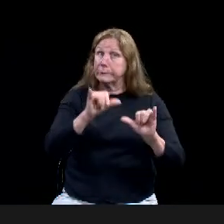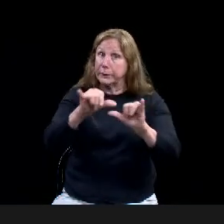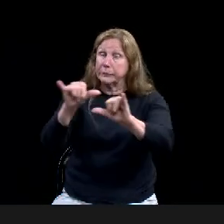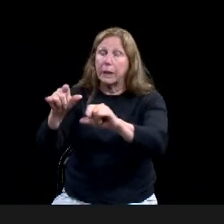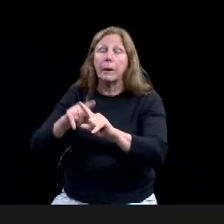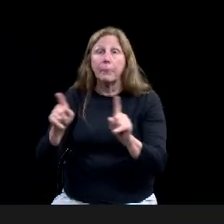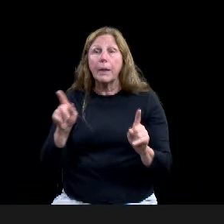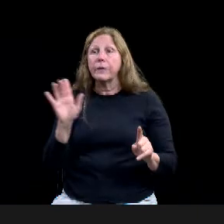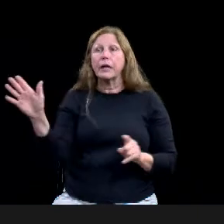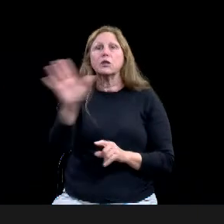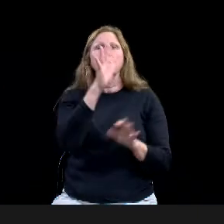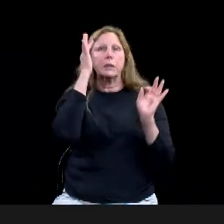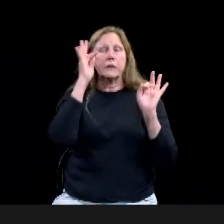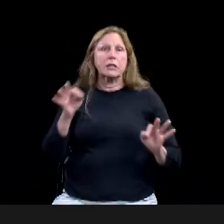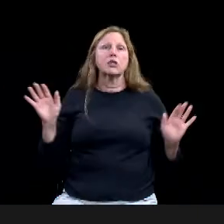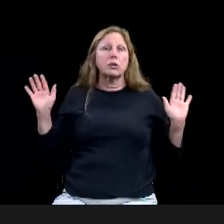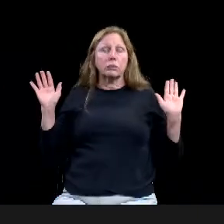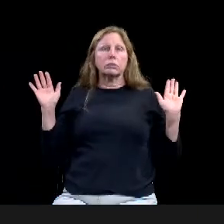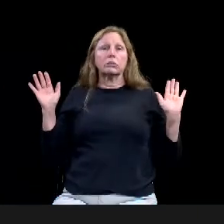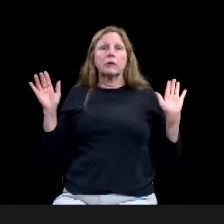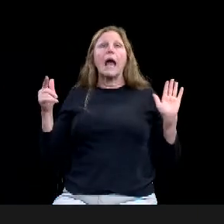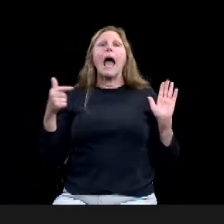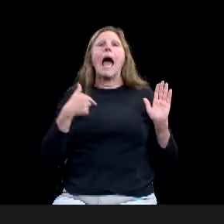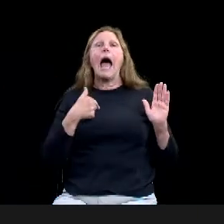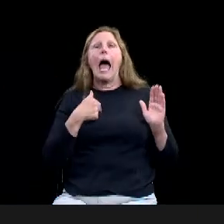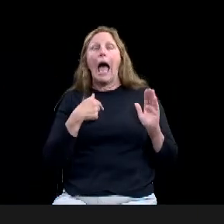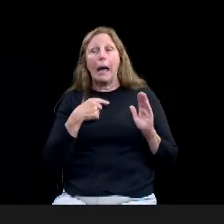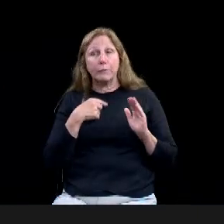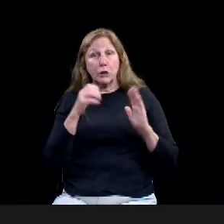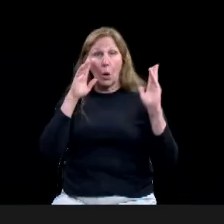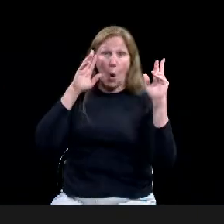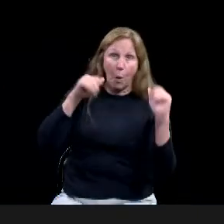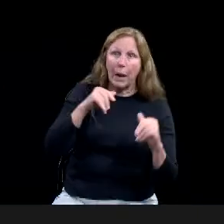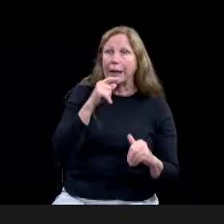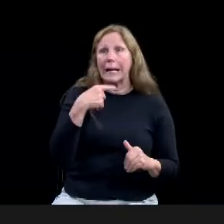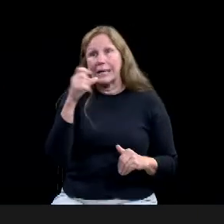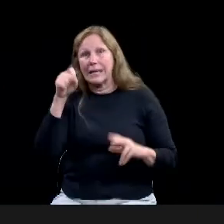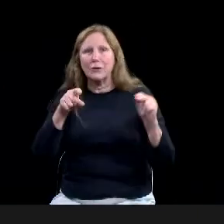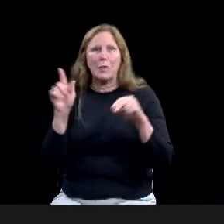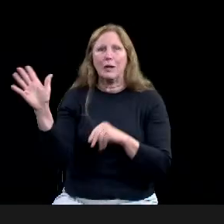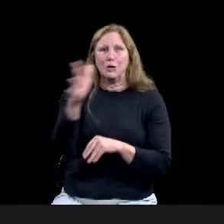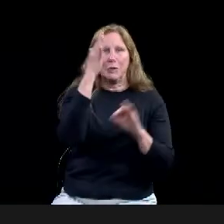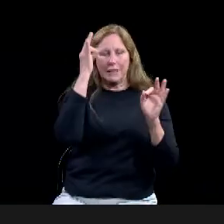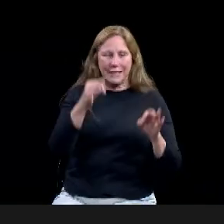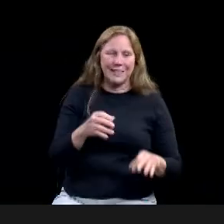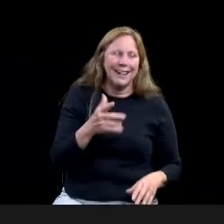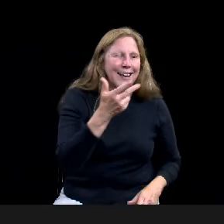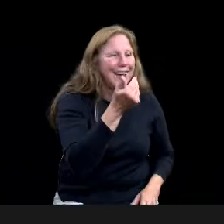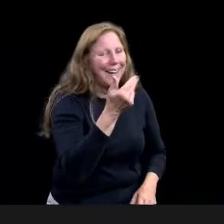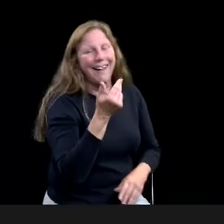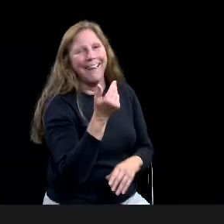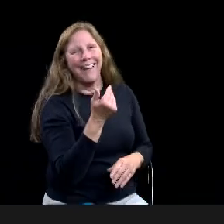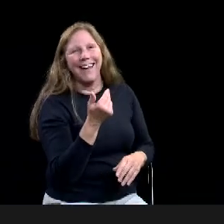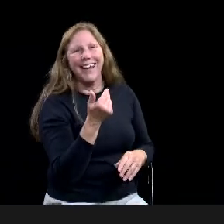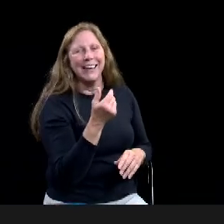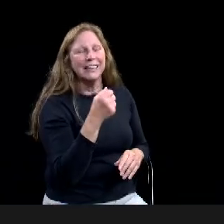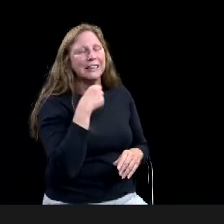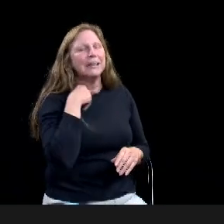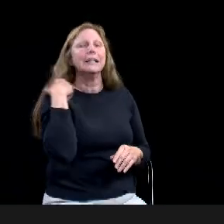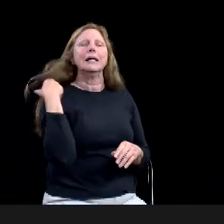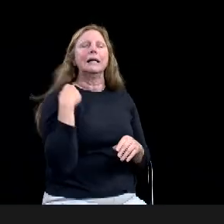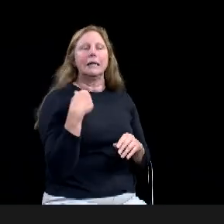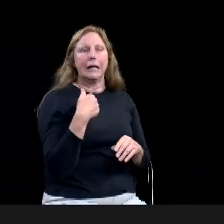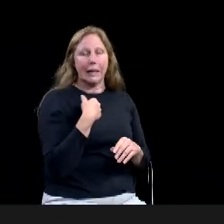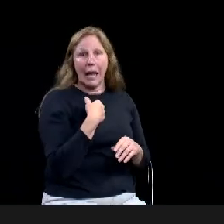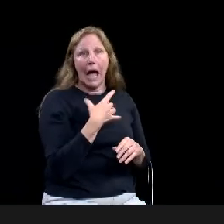I don't love to see it on an annual basis. was just making sure that it was not just for this fiscal year.